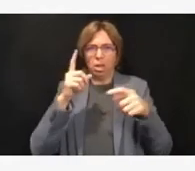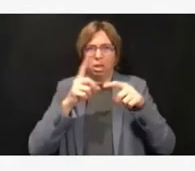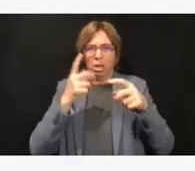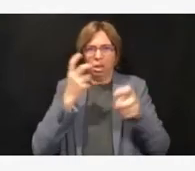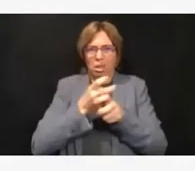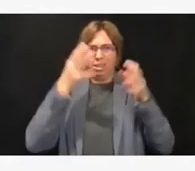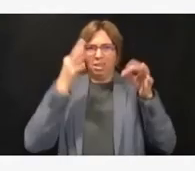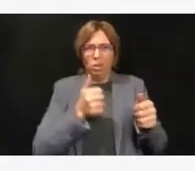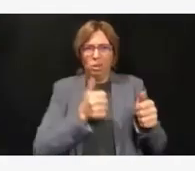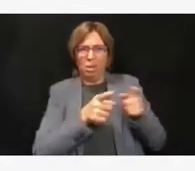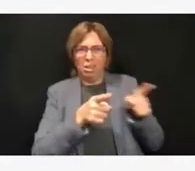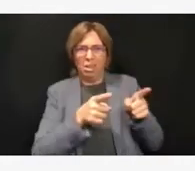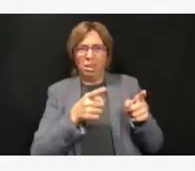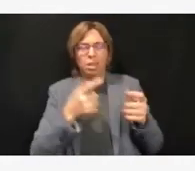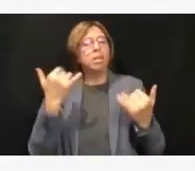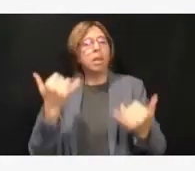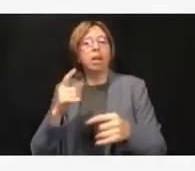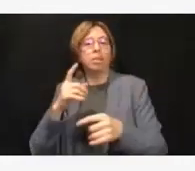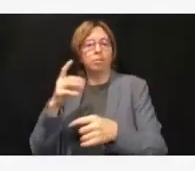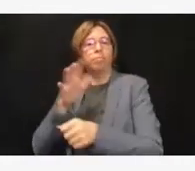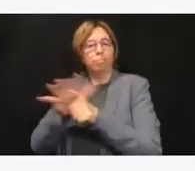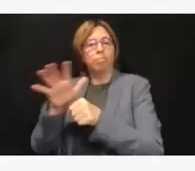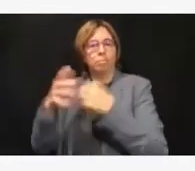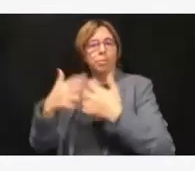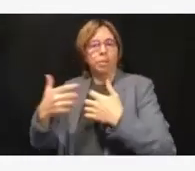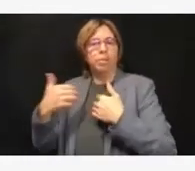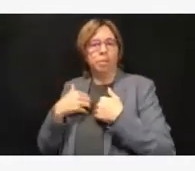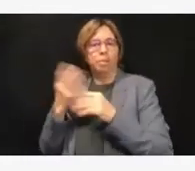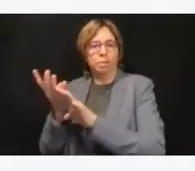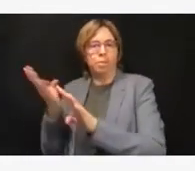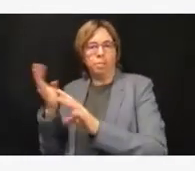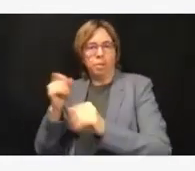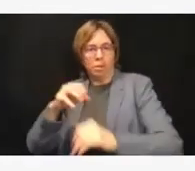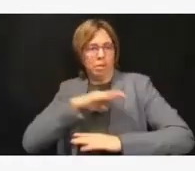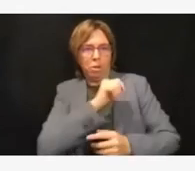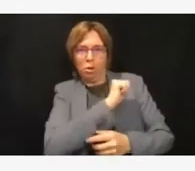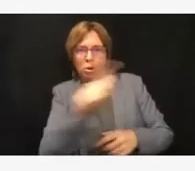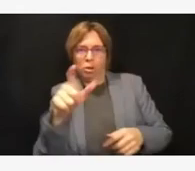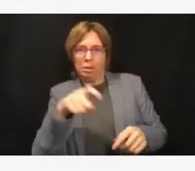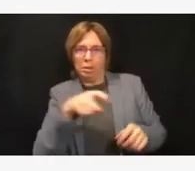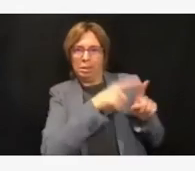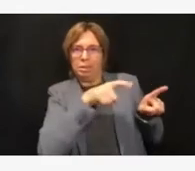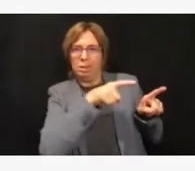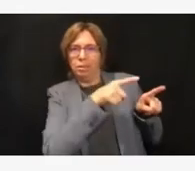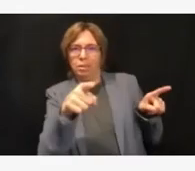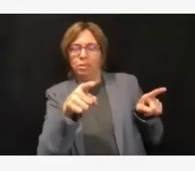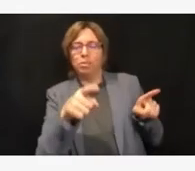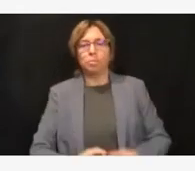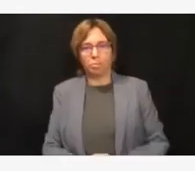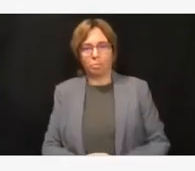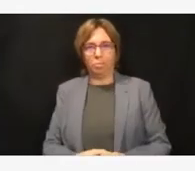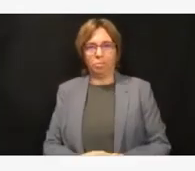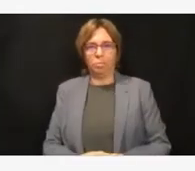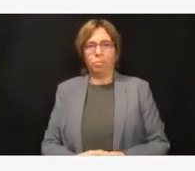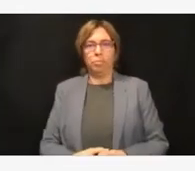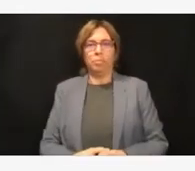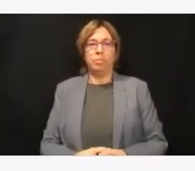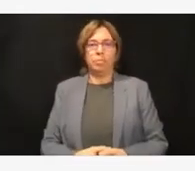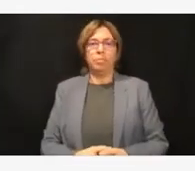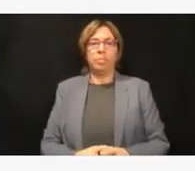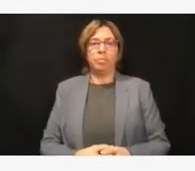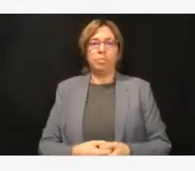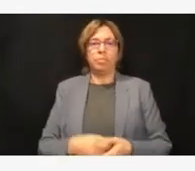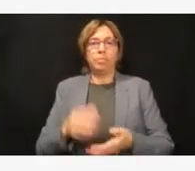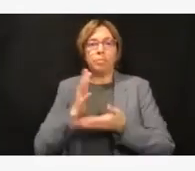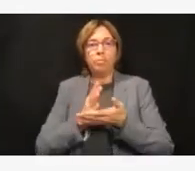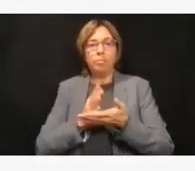And not discounting a component of luck in that, I think the real thanks should